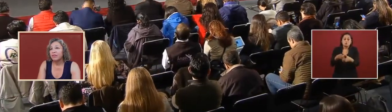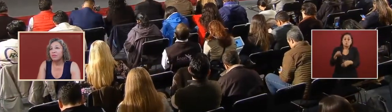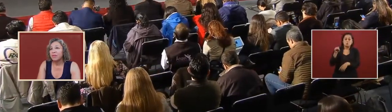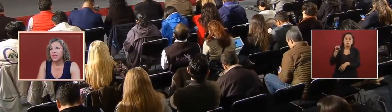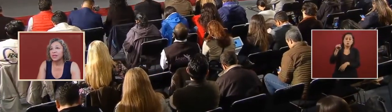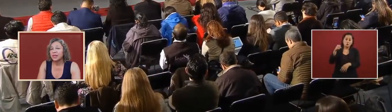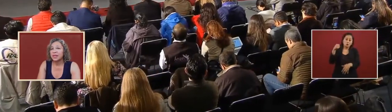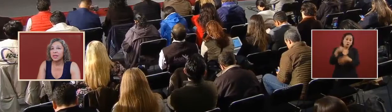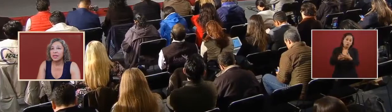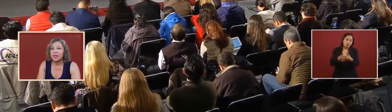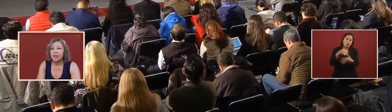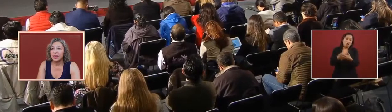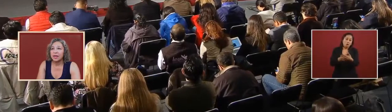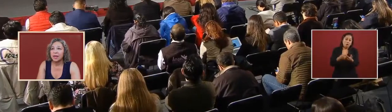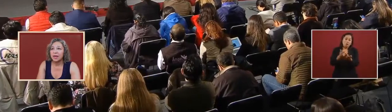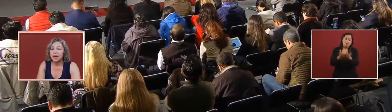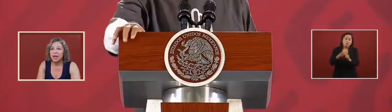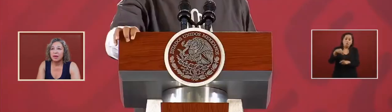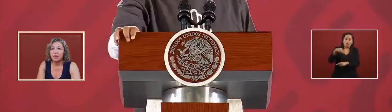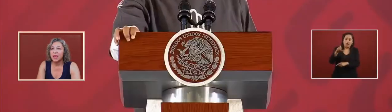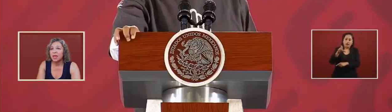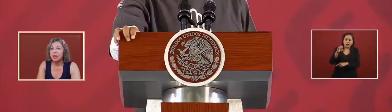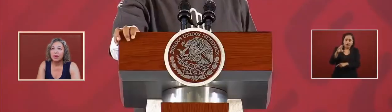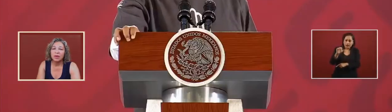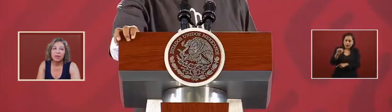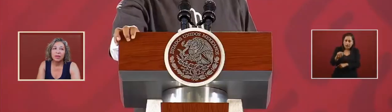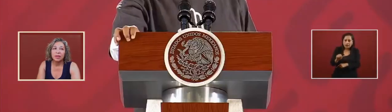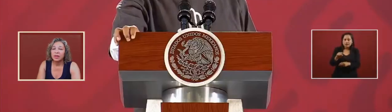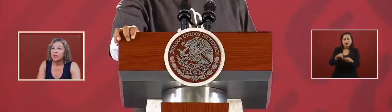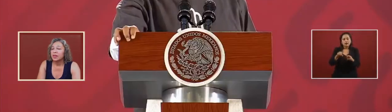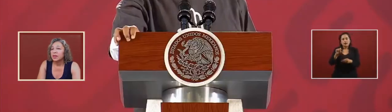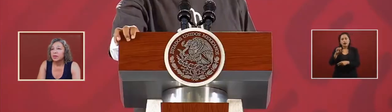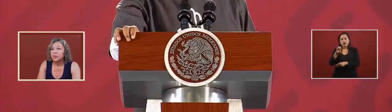from mexican and aero mexico